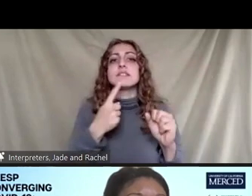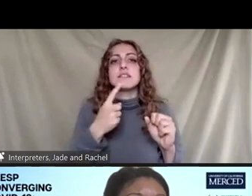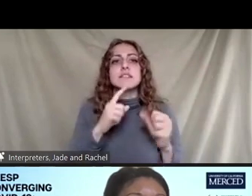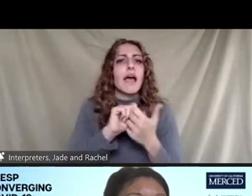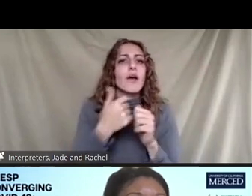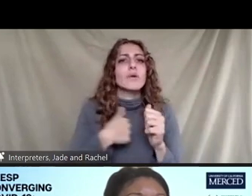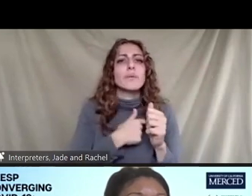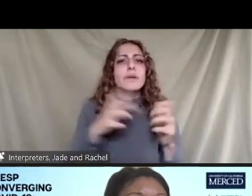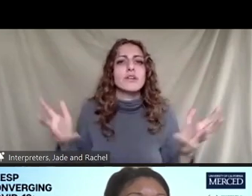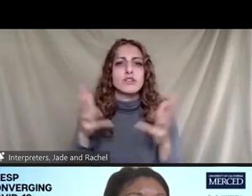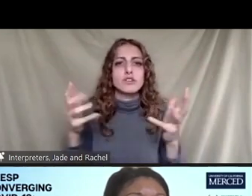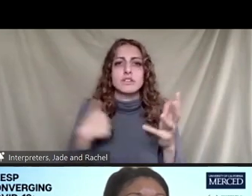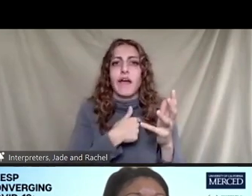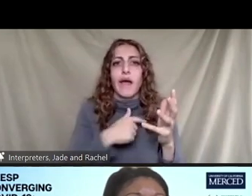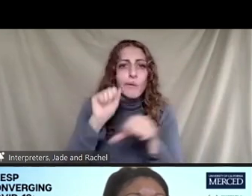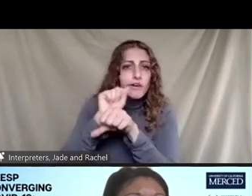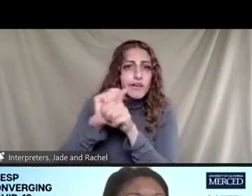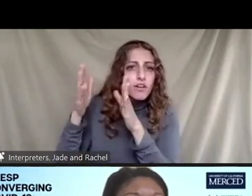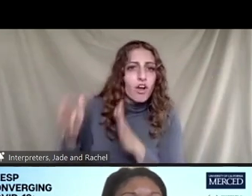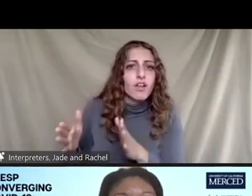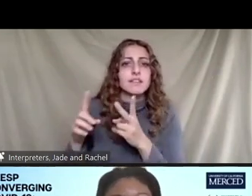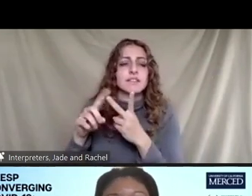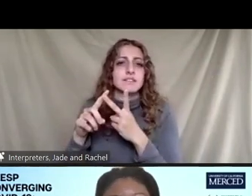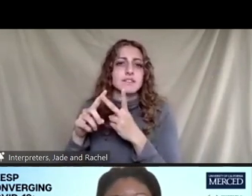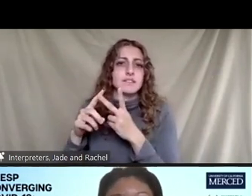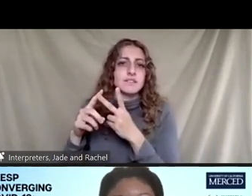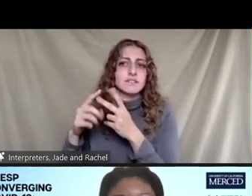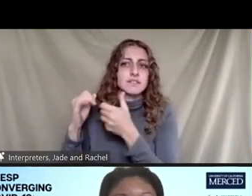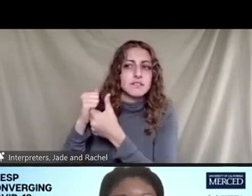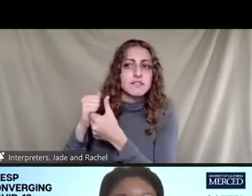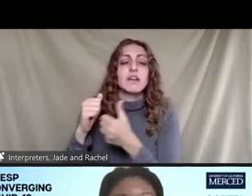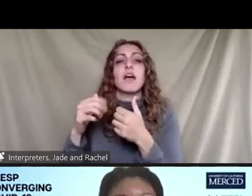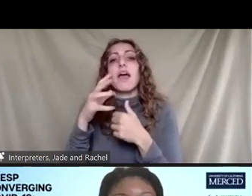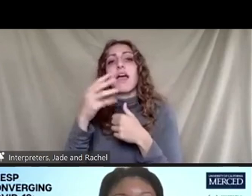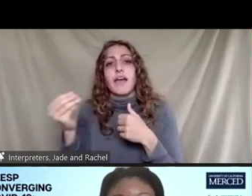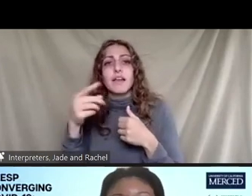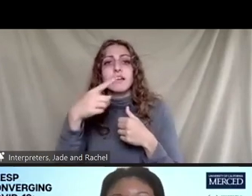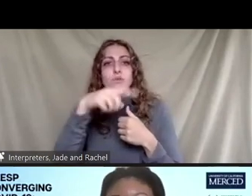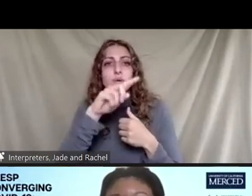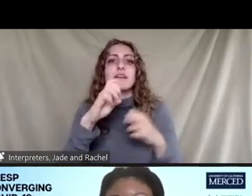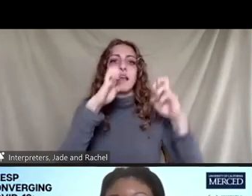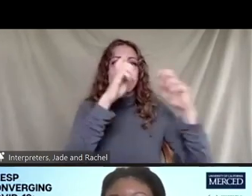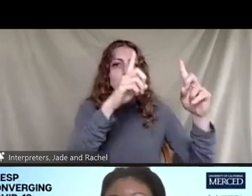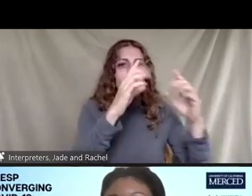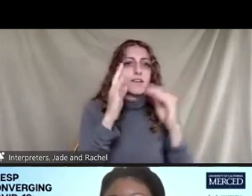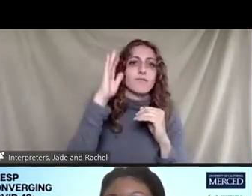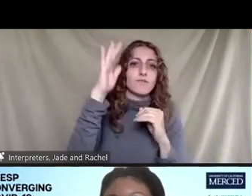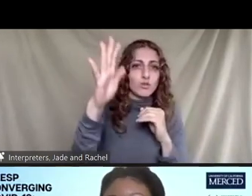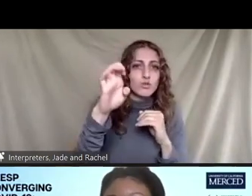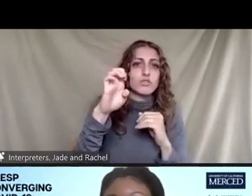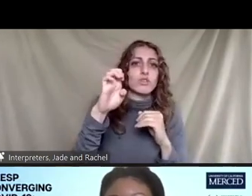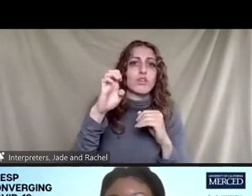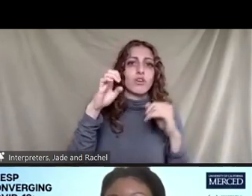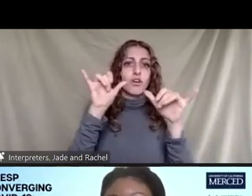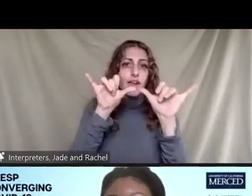to be more thoughtful about green chemistry and also about educating future engineers? Which goes back to, I think, some of the equity